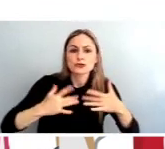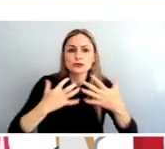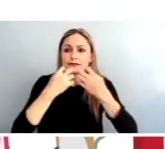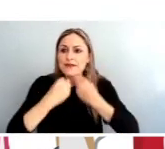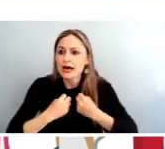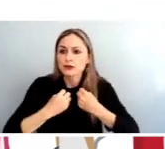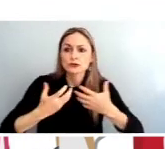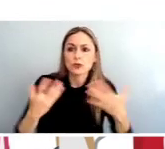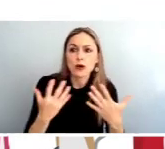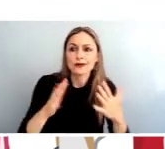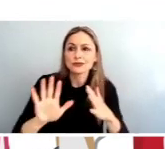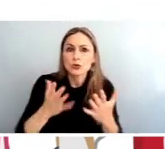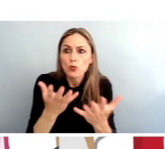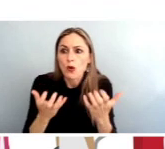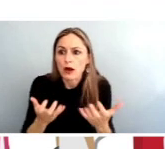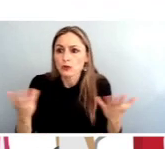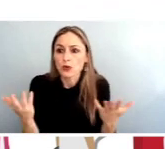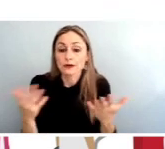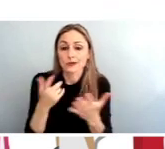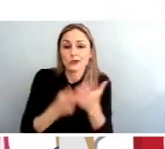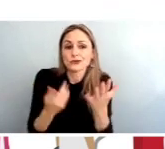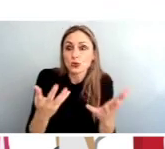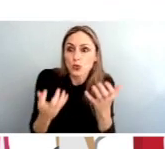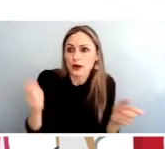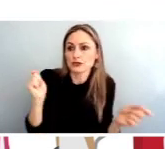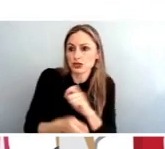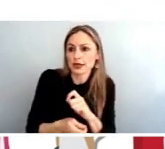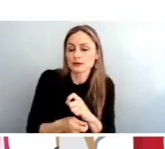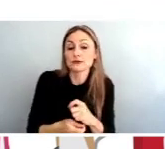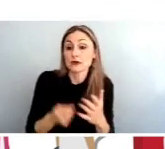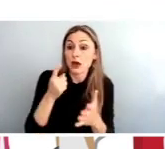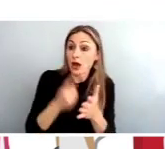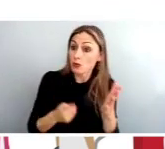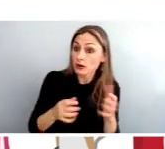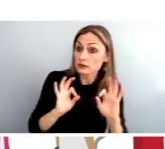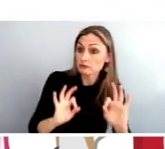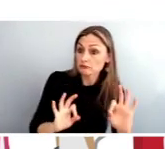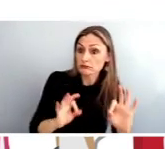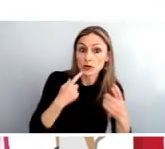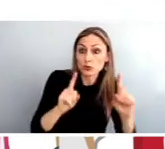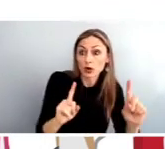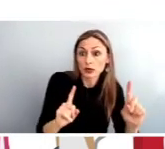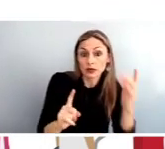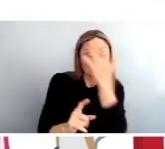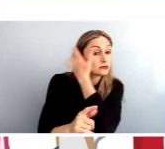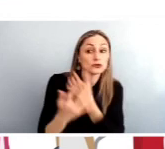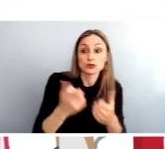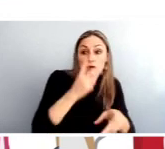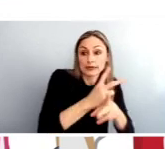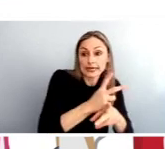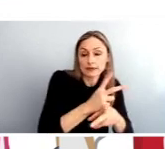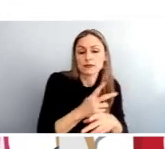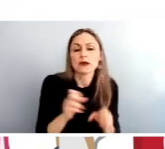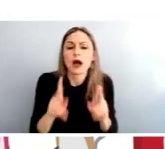desires are so what do they really want to change and and what's working well that they want to preserve and what are the things that there are opportunities to do a little bit differently